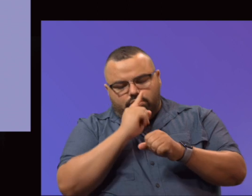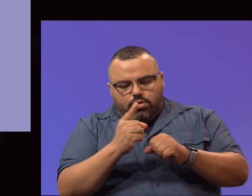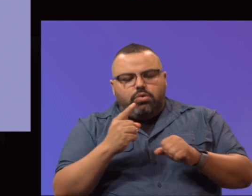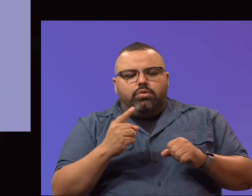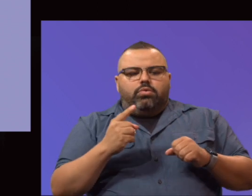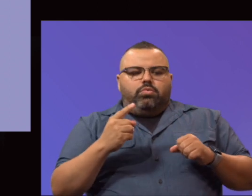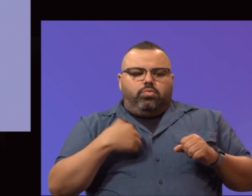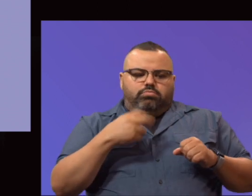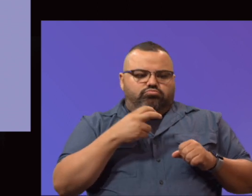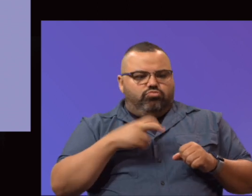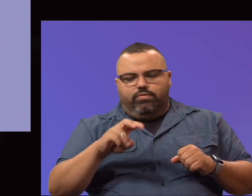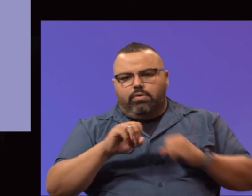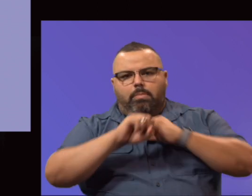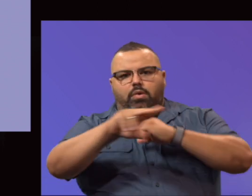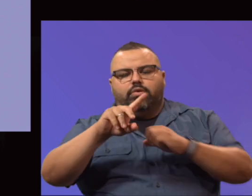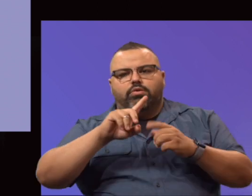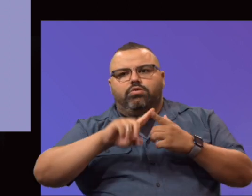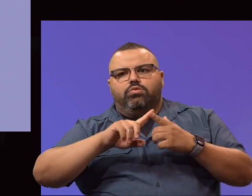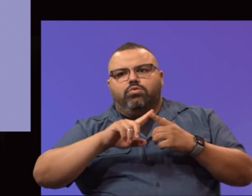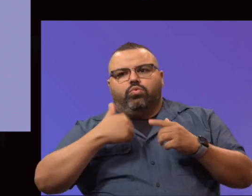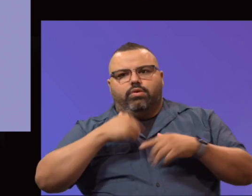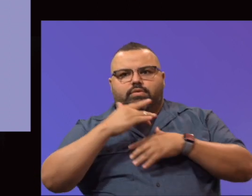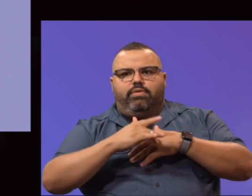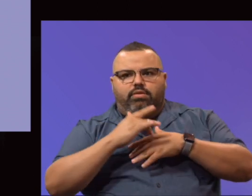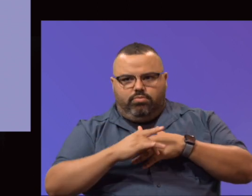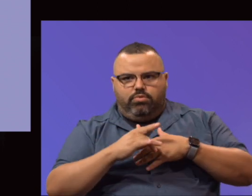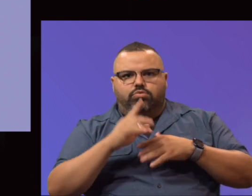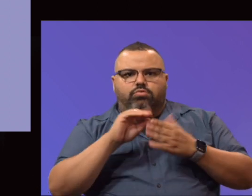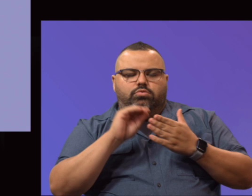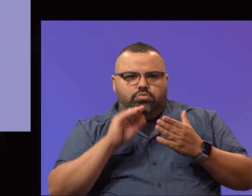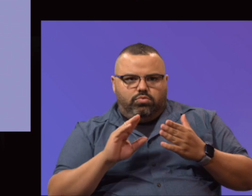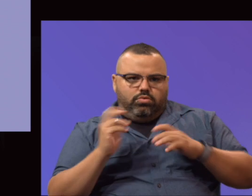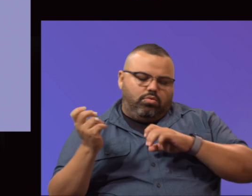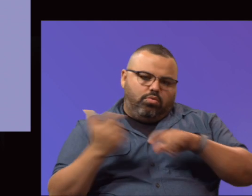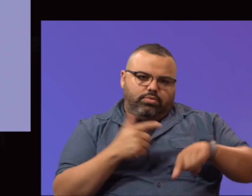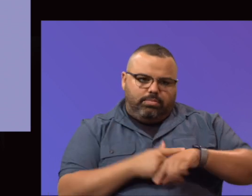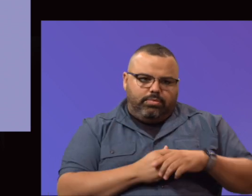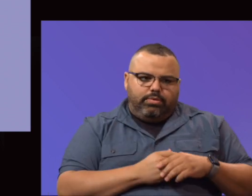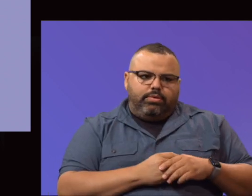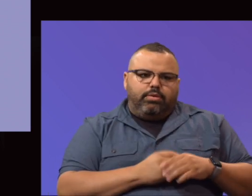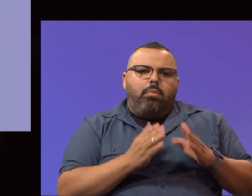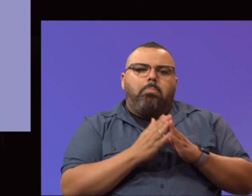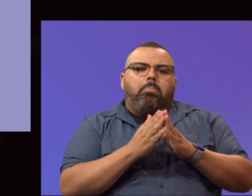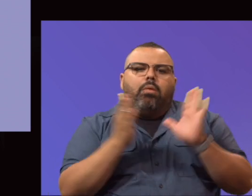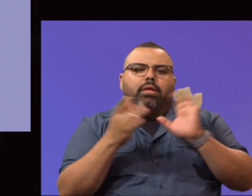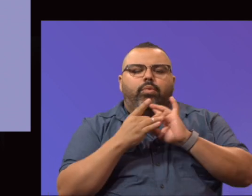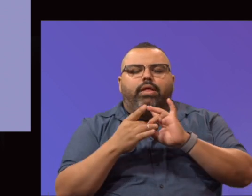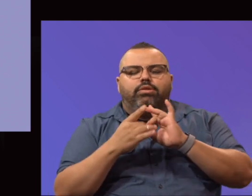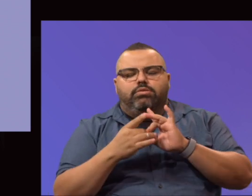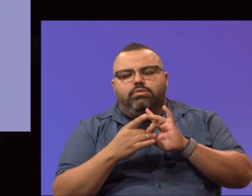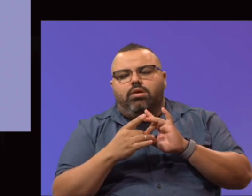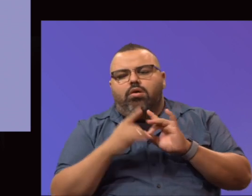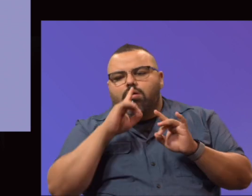at all times. Public relations efforts are resulting in earned media coverage. can see that more than 900 mentions on